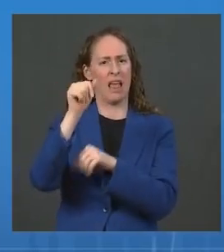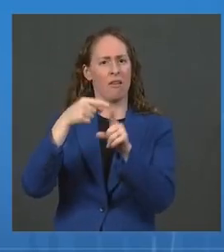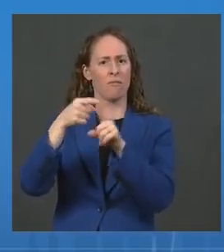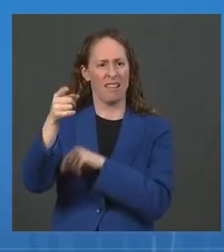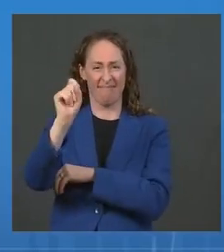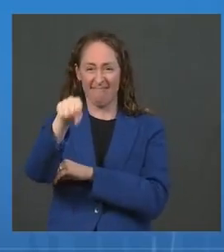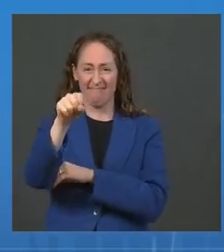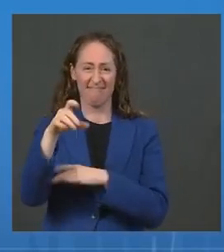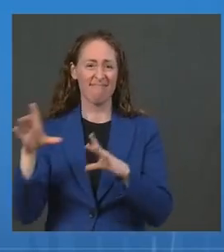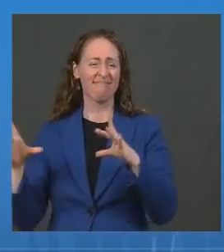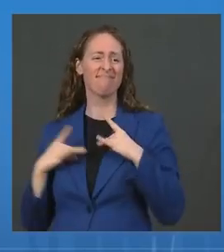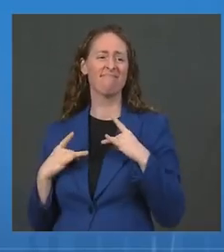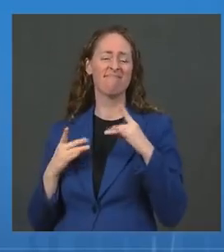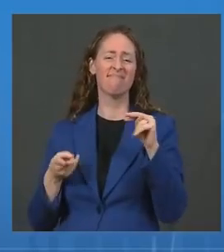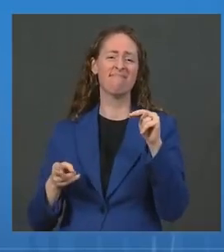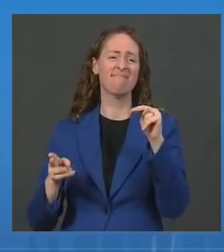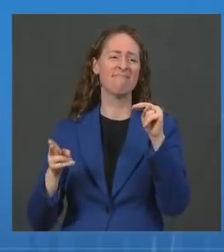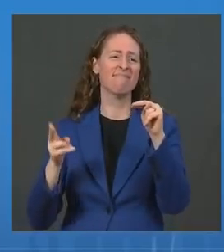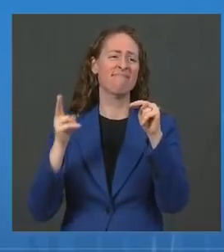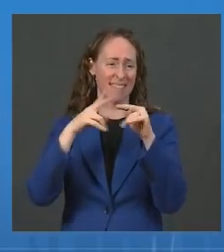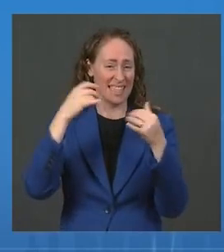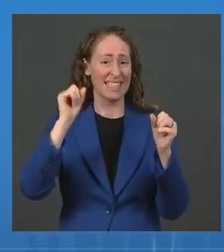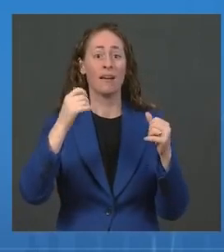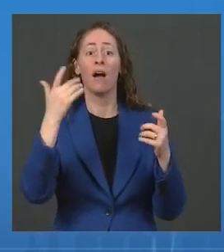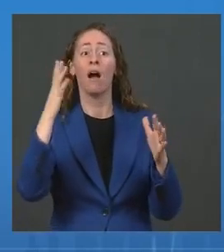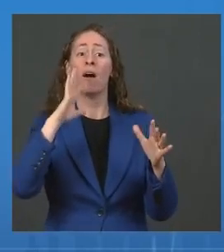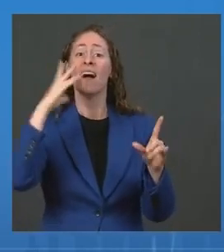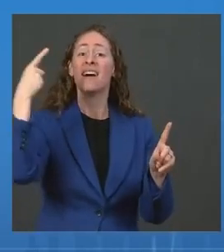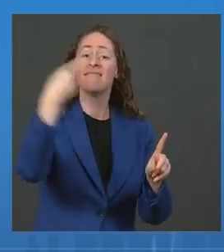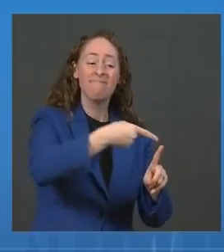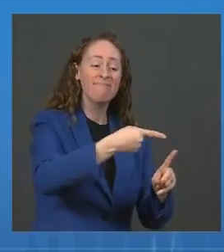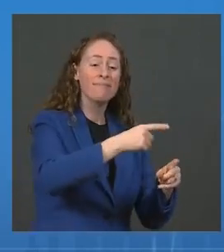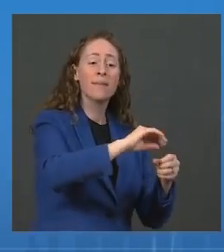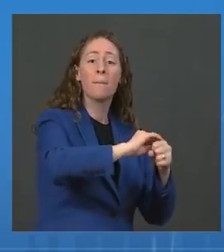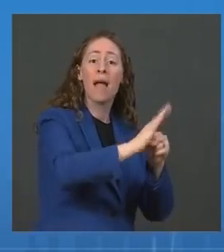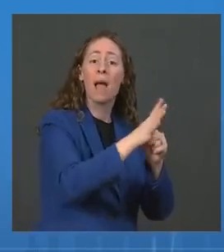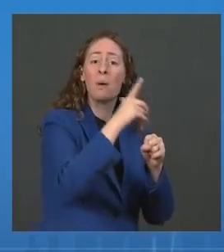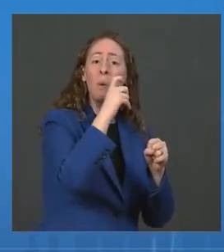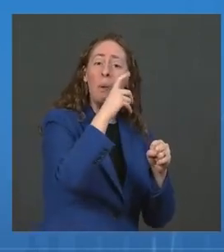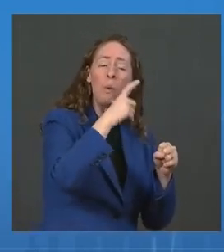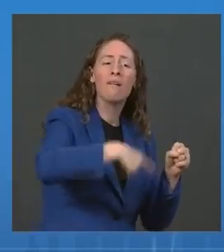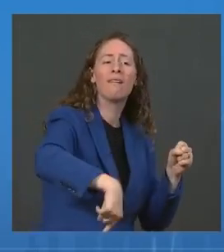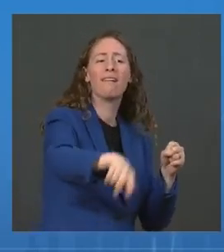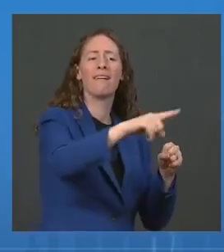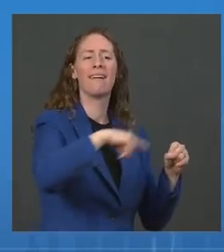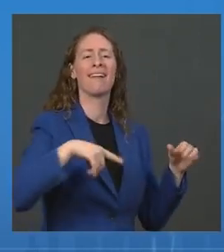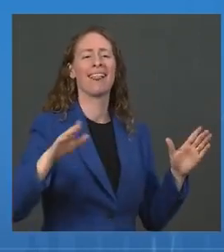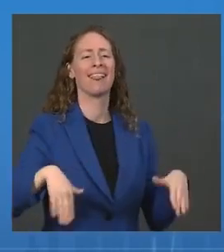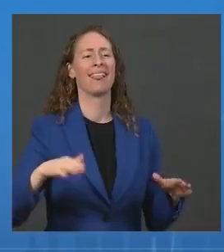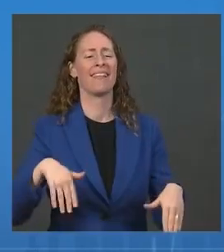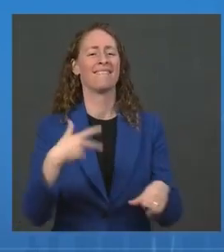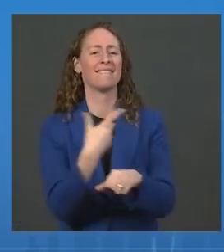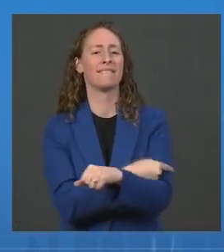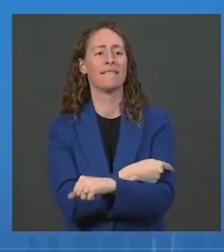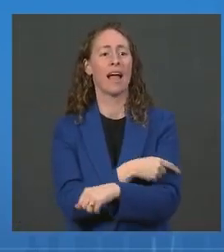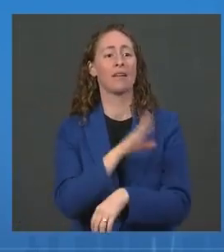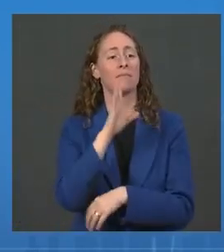of the unvaccinated. We know that vaccinations are the best way to beat this pandemic.